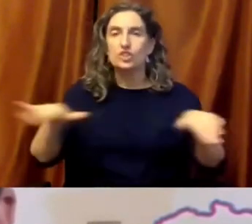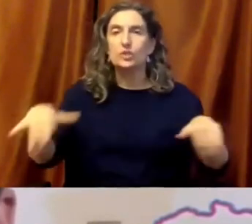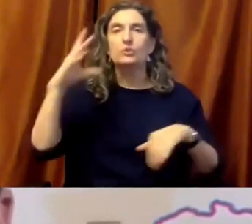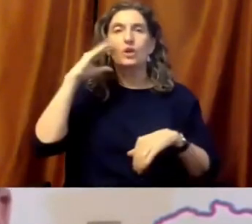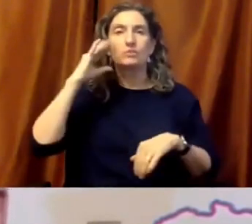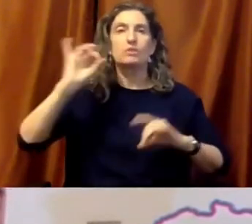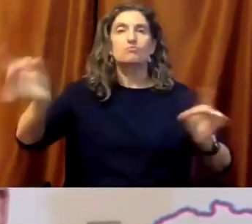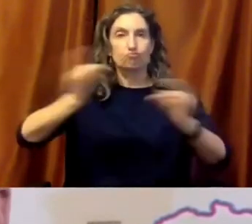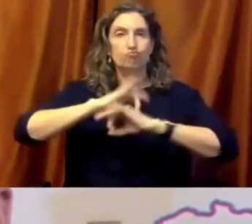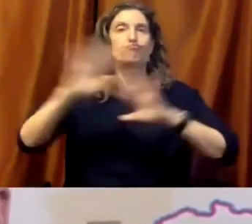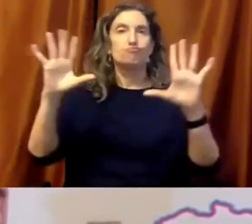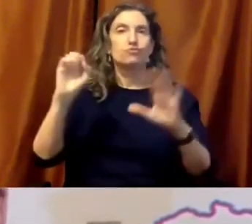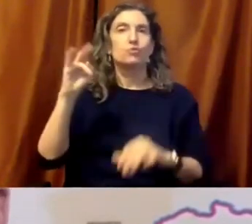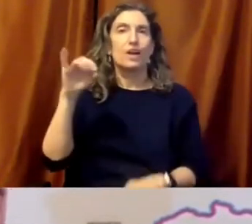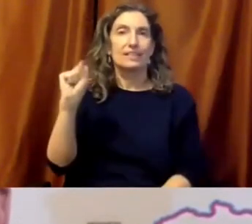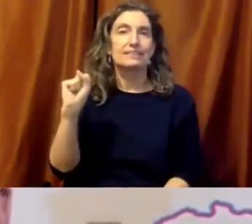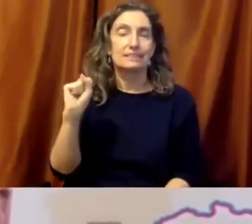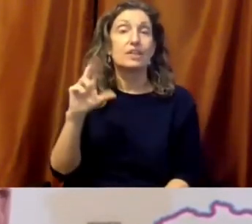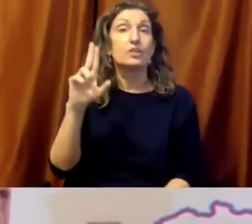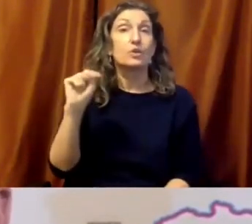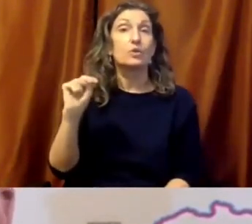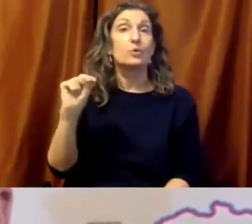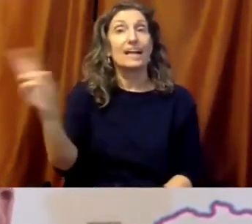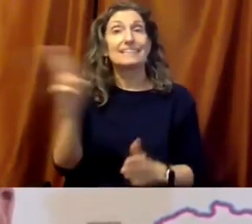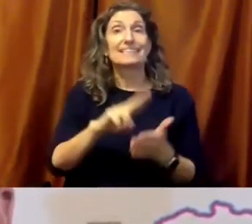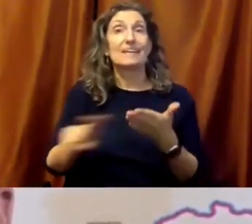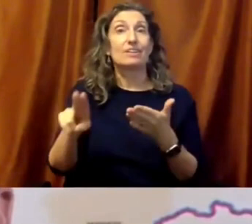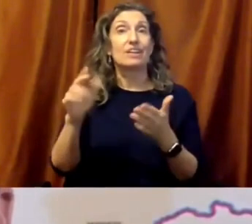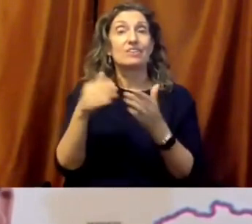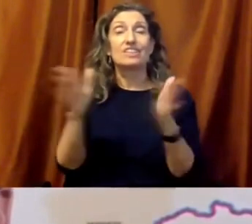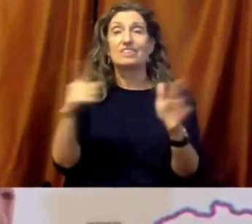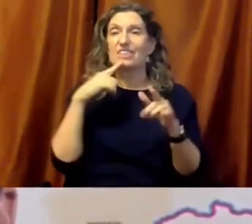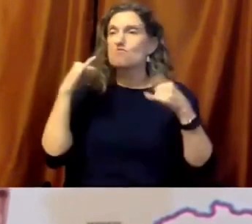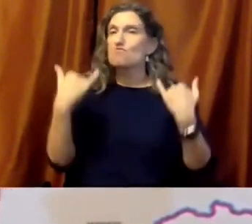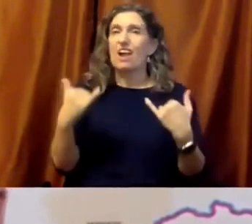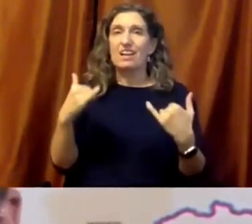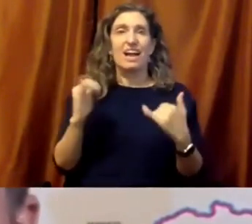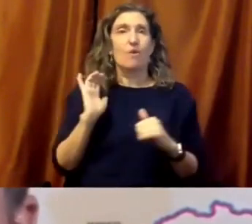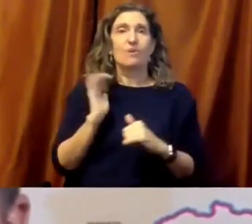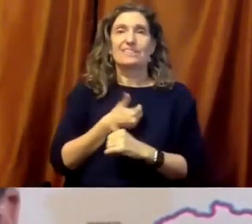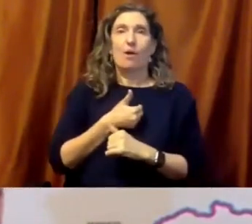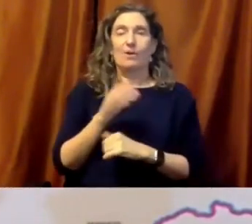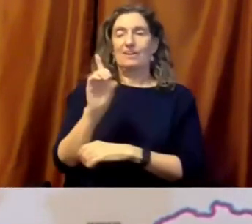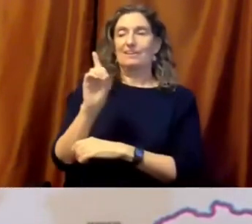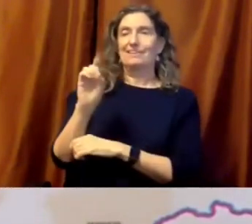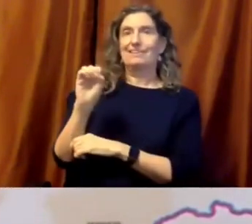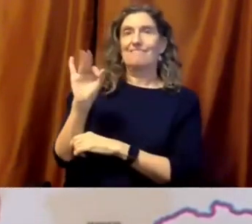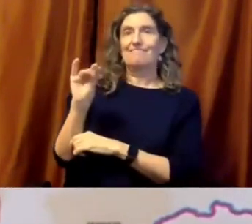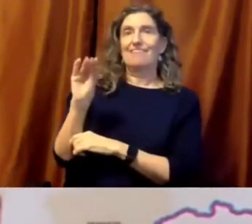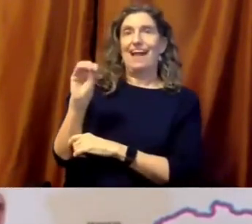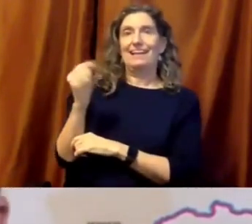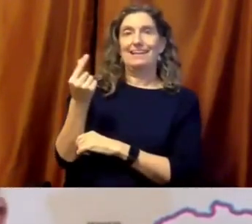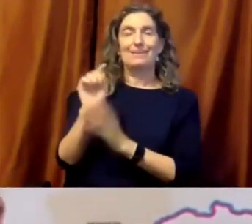it a defining moment for the world's children and young people. Less than a decade ago, the U.N.